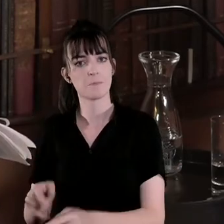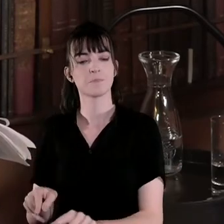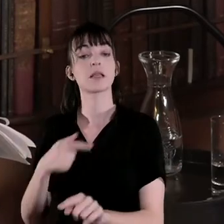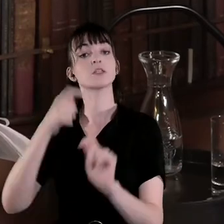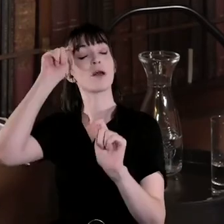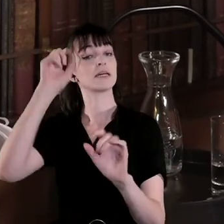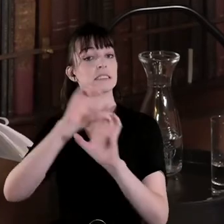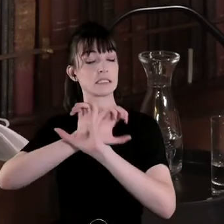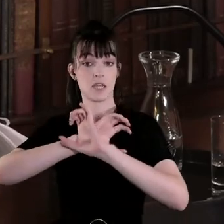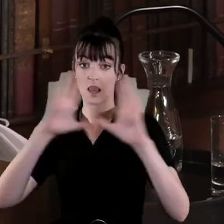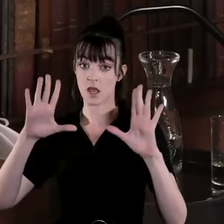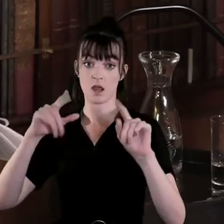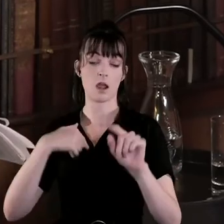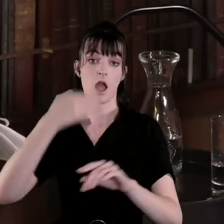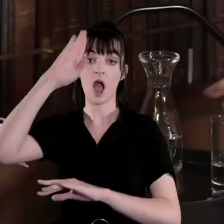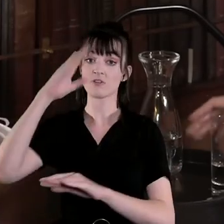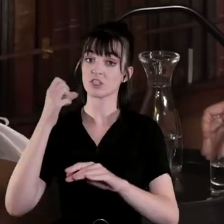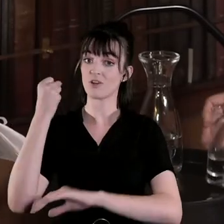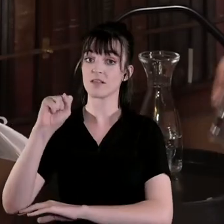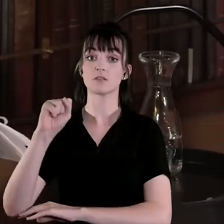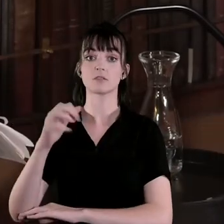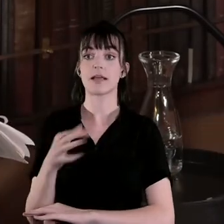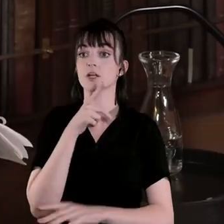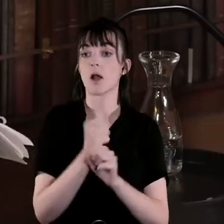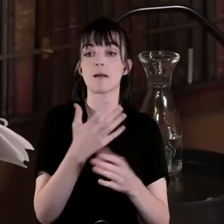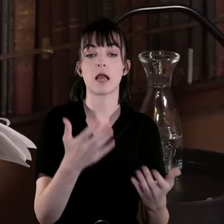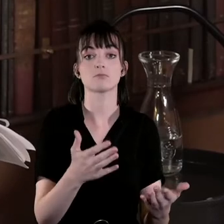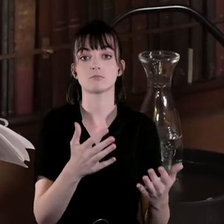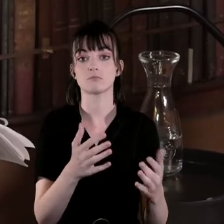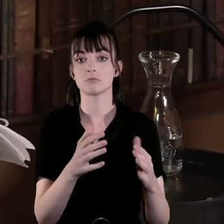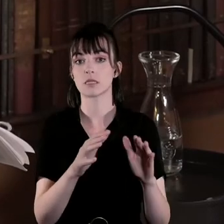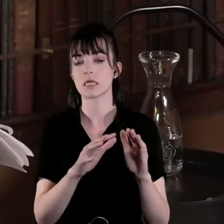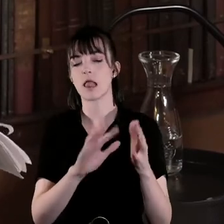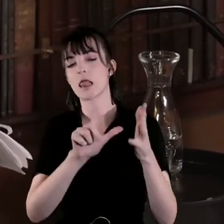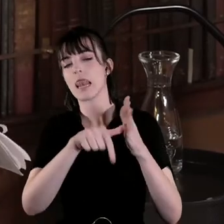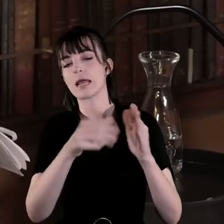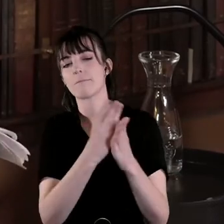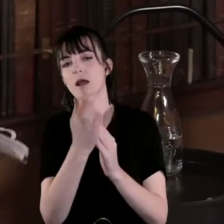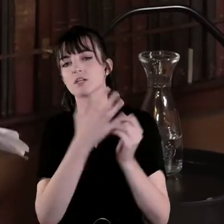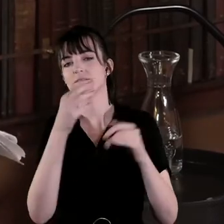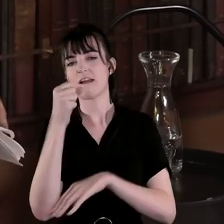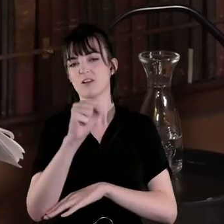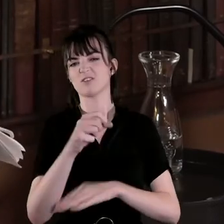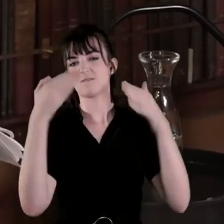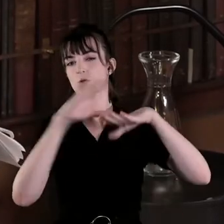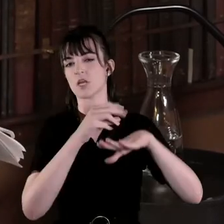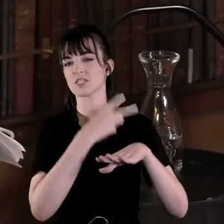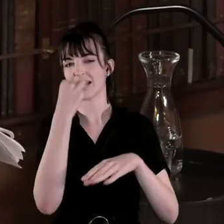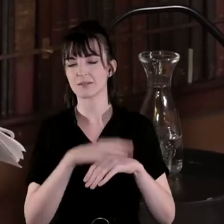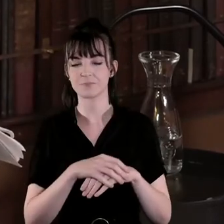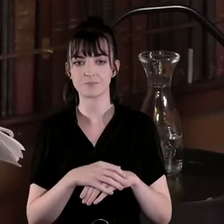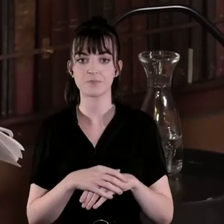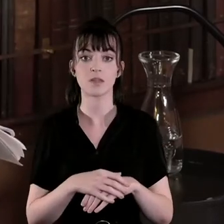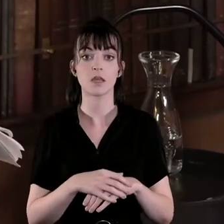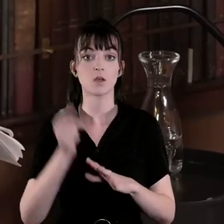clear that the Irish Revolution whether you're talking about the latter part in particular which is mostly what we're focusing on tonight that Ireland